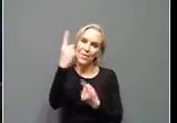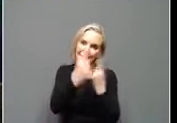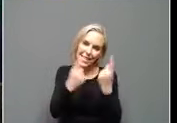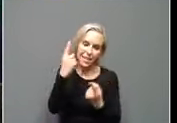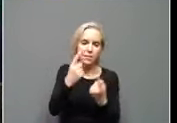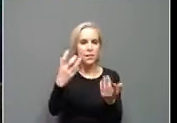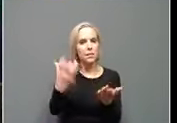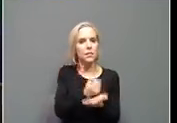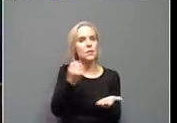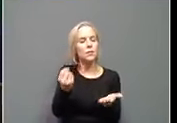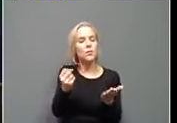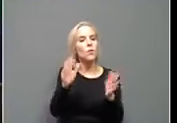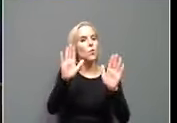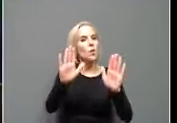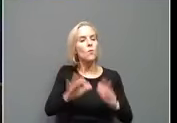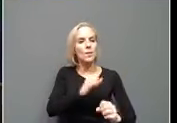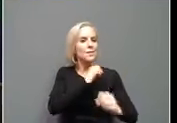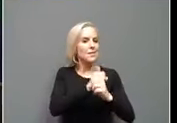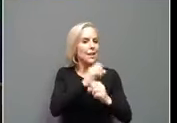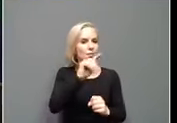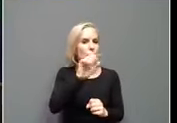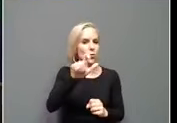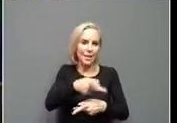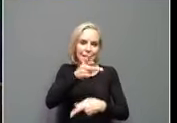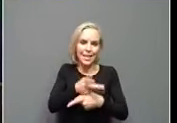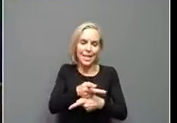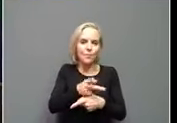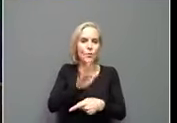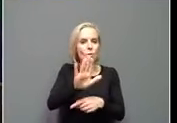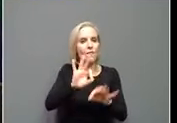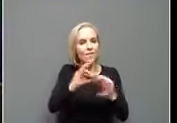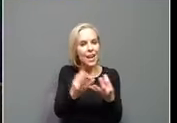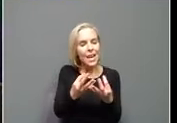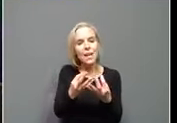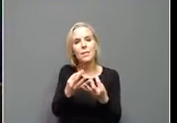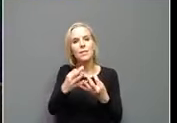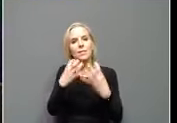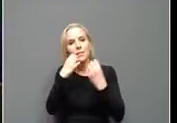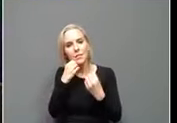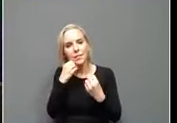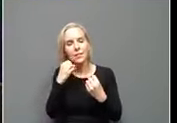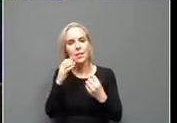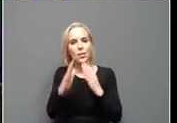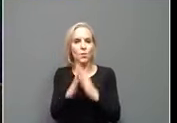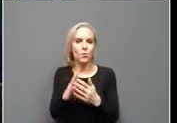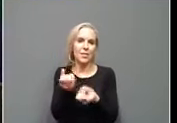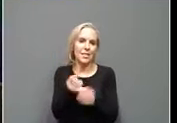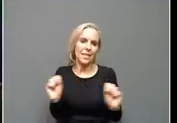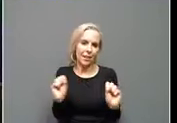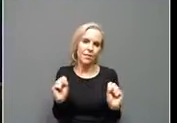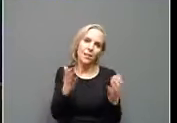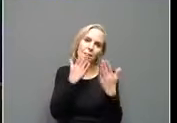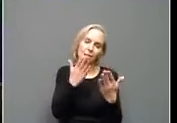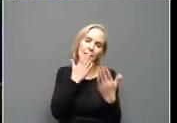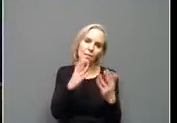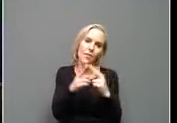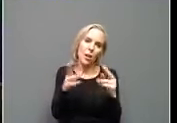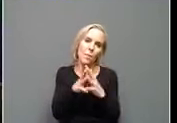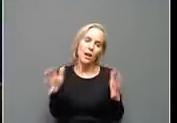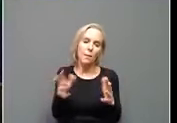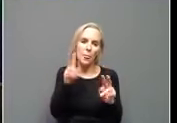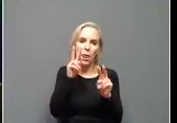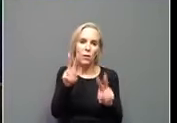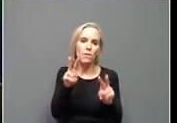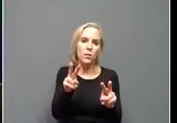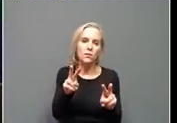wonderfully protective tool to help keep your family, your loved ones and the rest of the community safe. And thank you very much. I look forward to